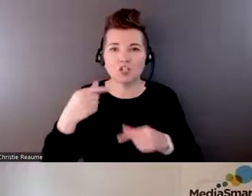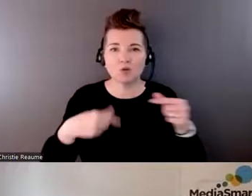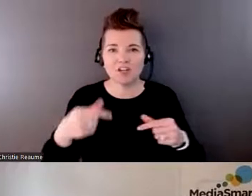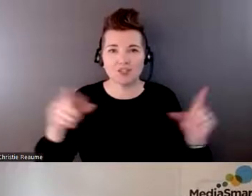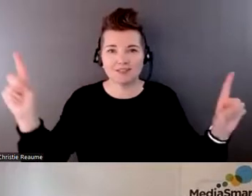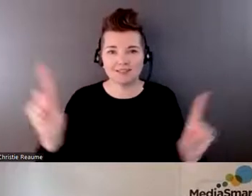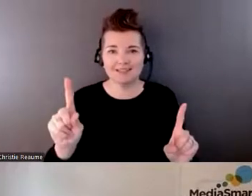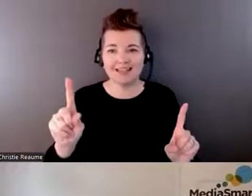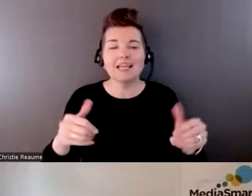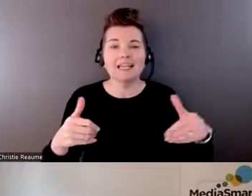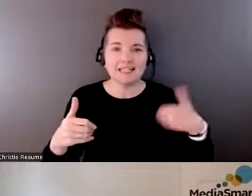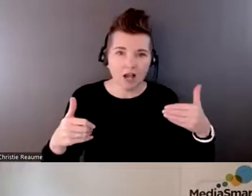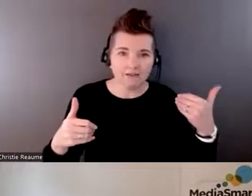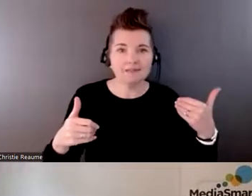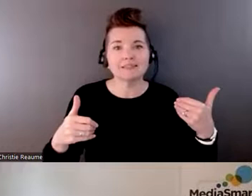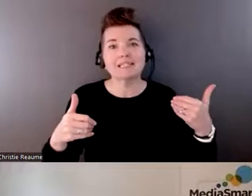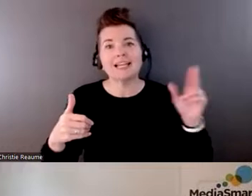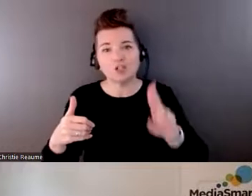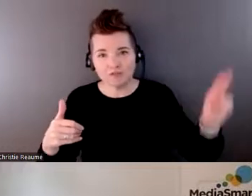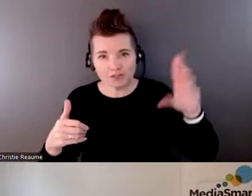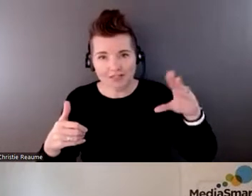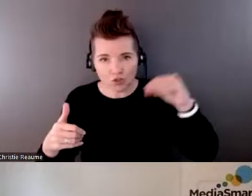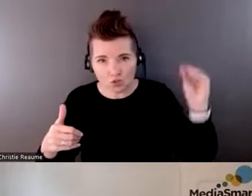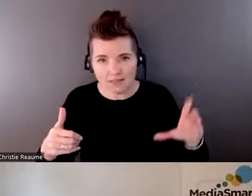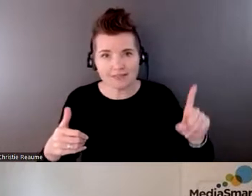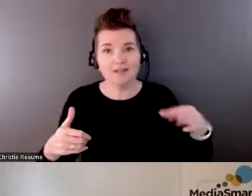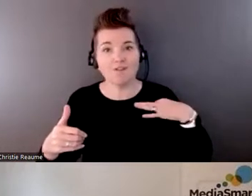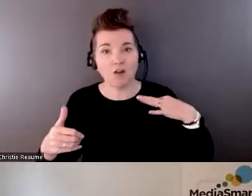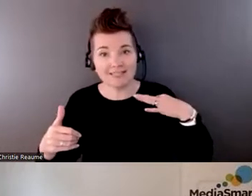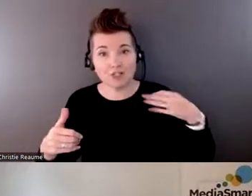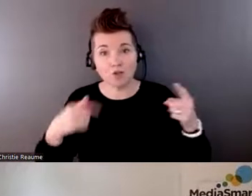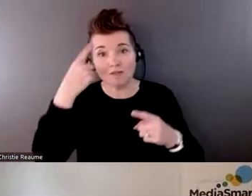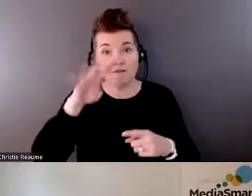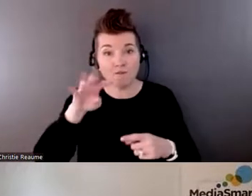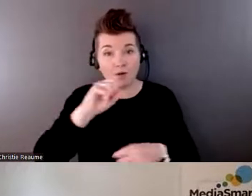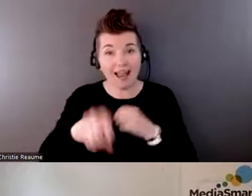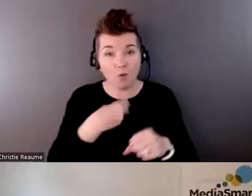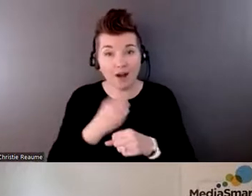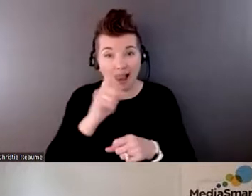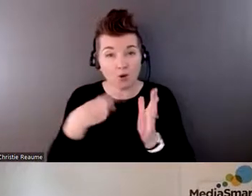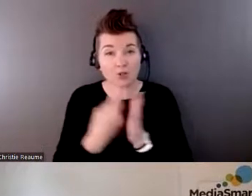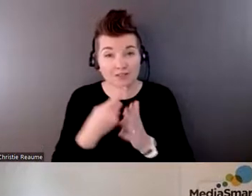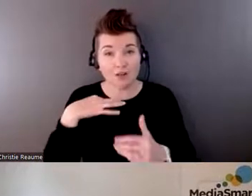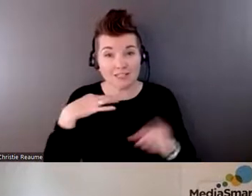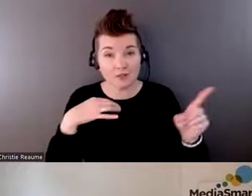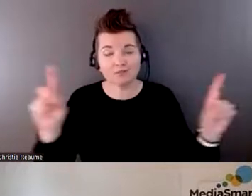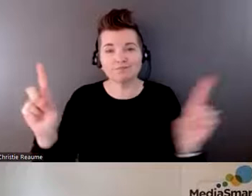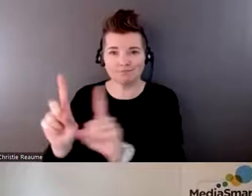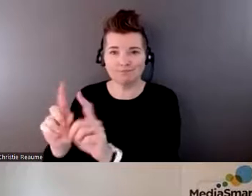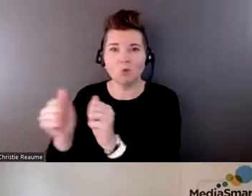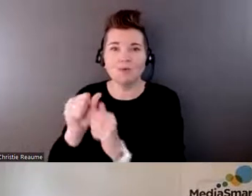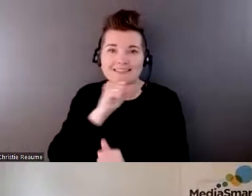university students that are volunteering, you know, to get their 40 hours and things like that with older adults.